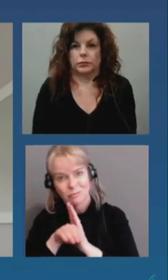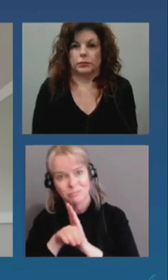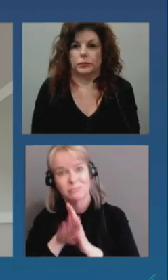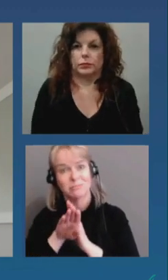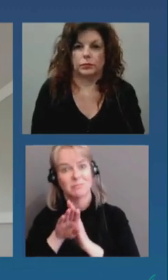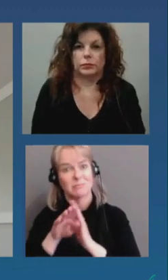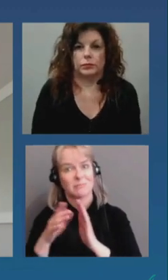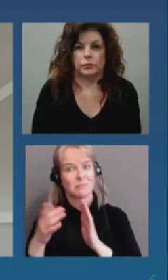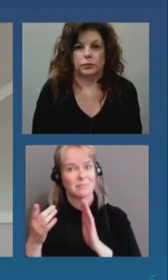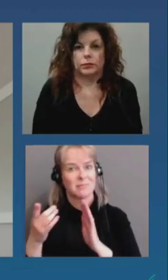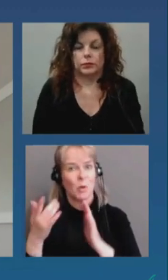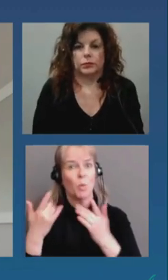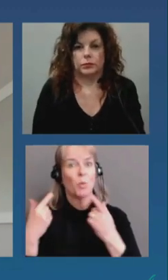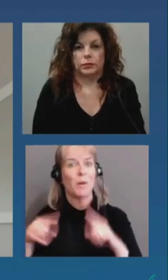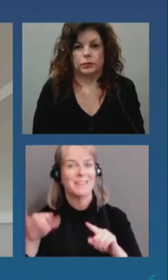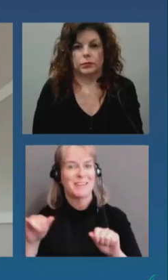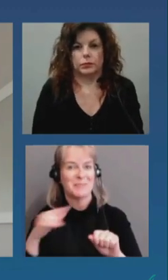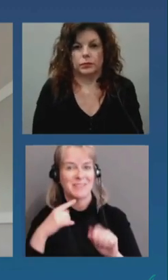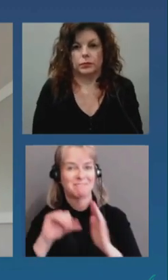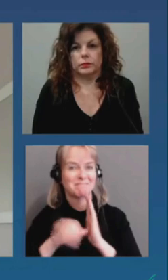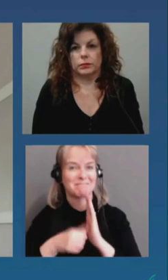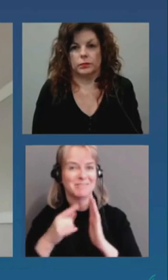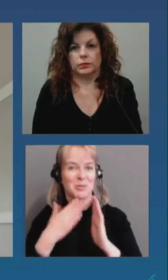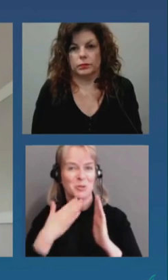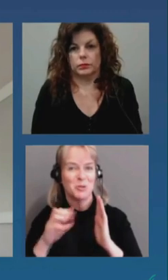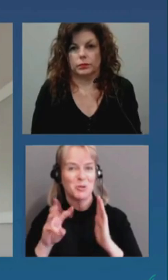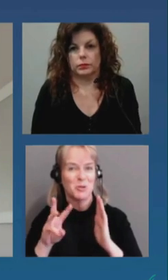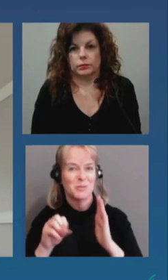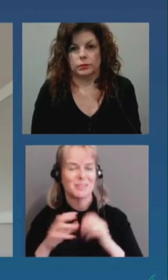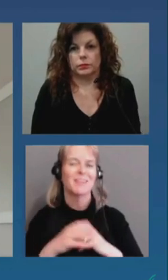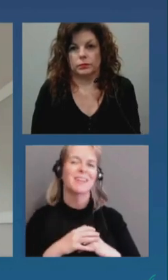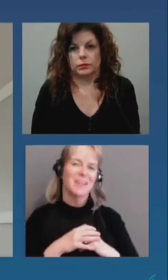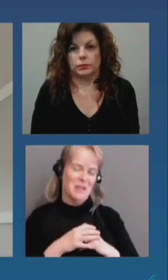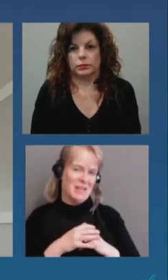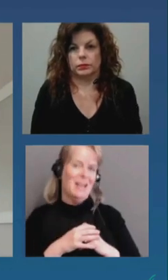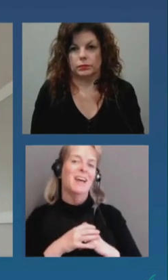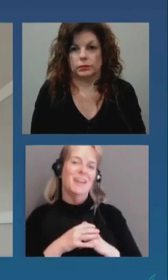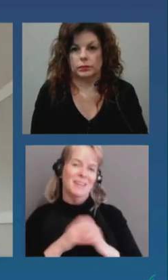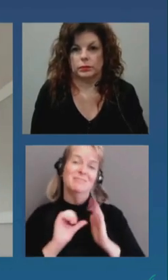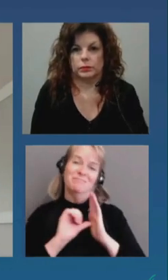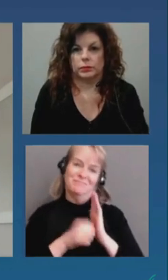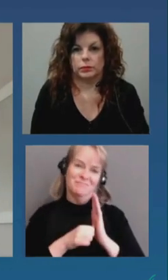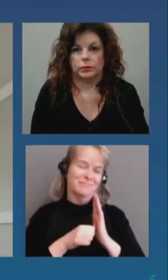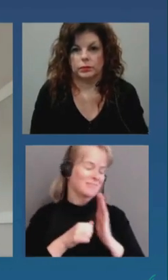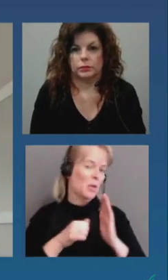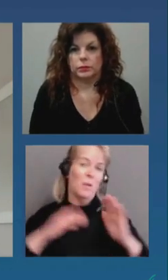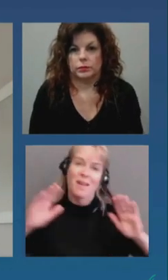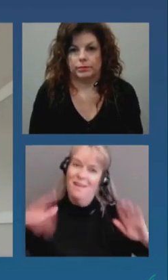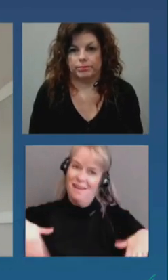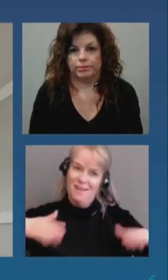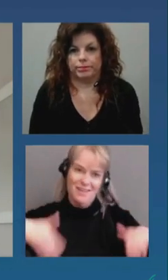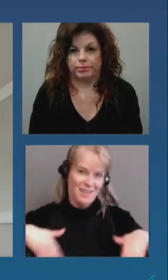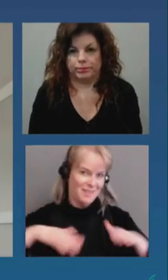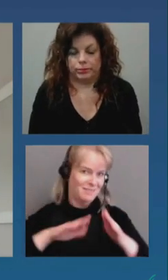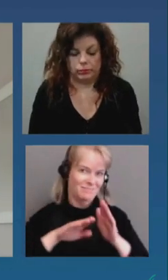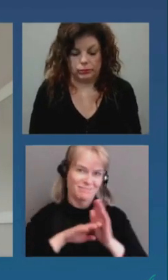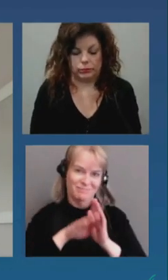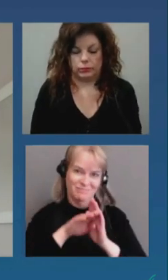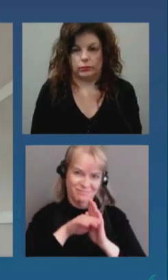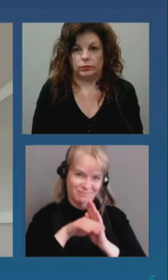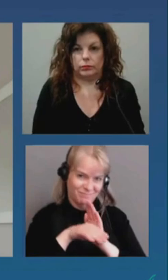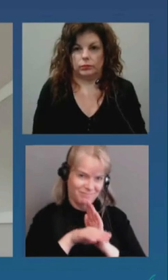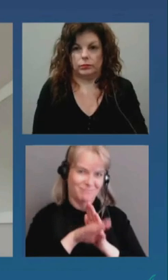Thank you. I will reiterate that I can't say we've turned the curve, but I can give you hope that the measures are working,